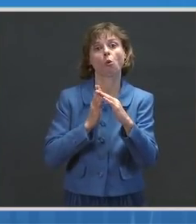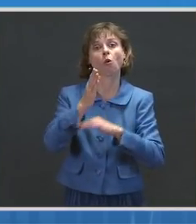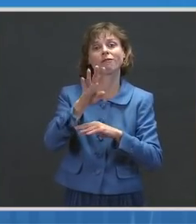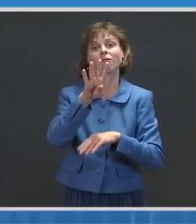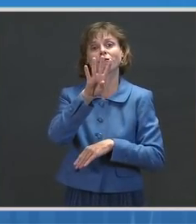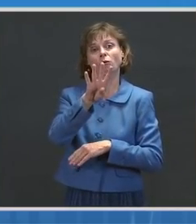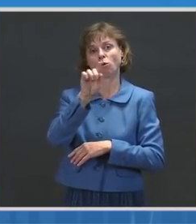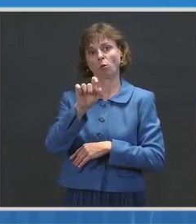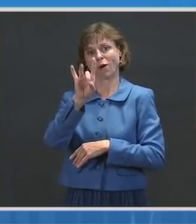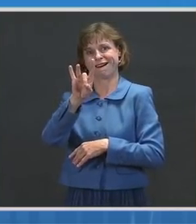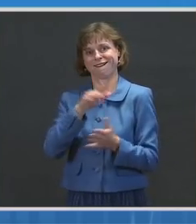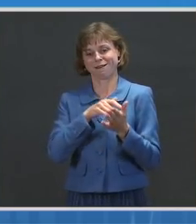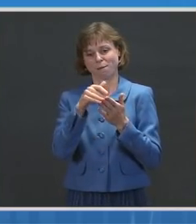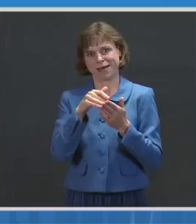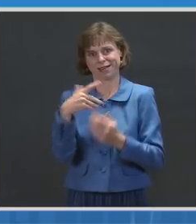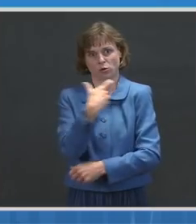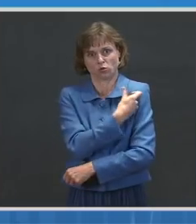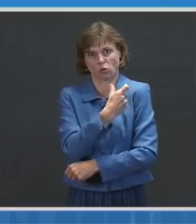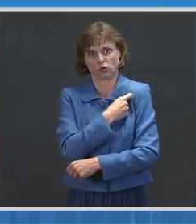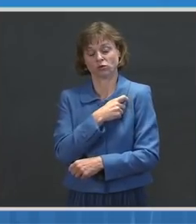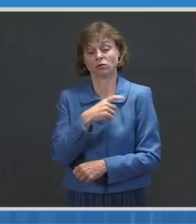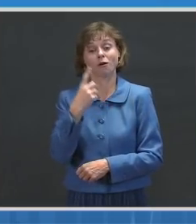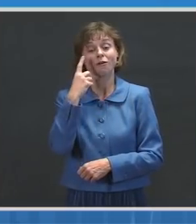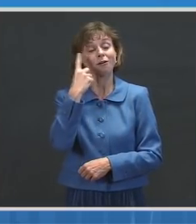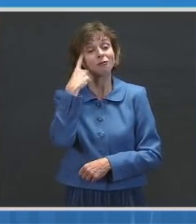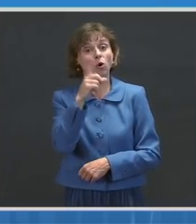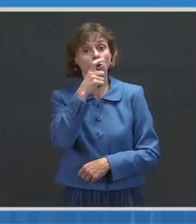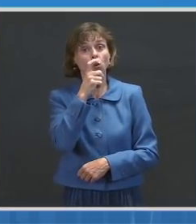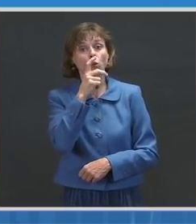to more than 3.7 million of our most vulnerable.